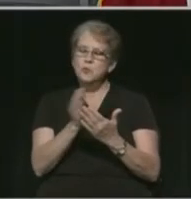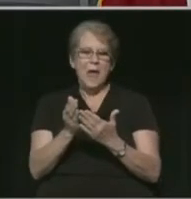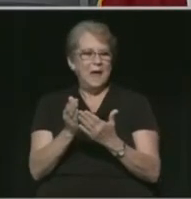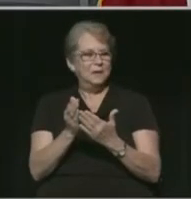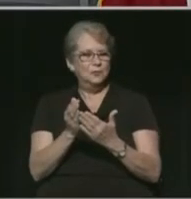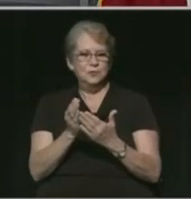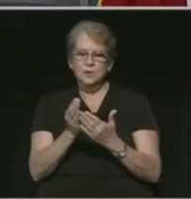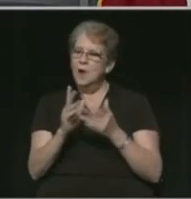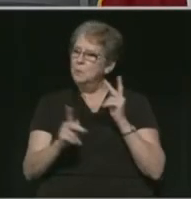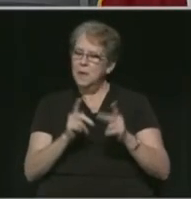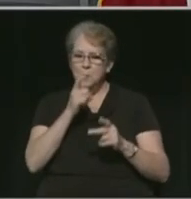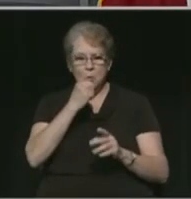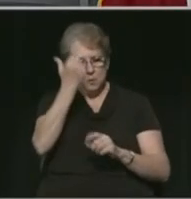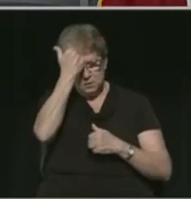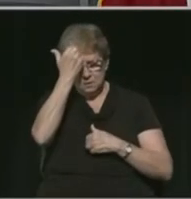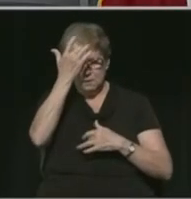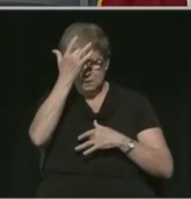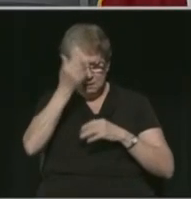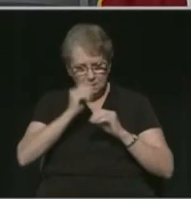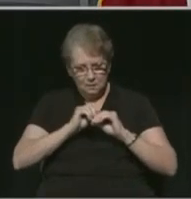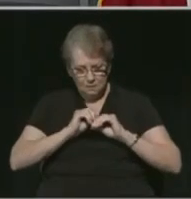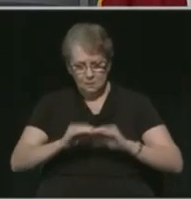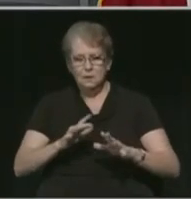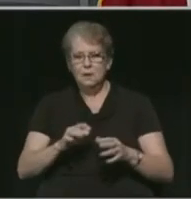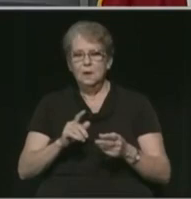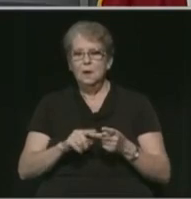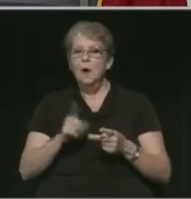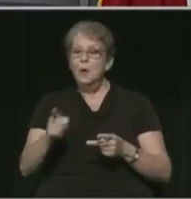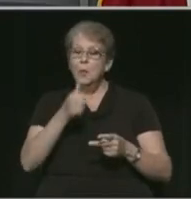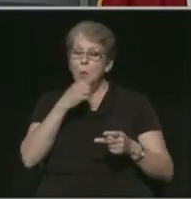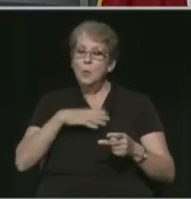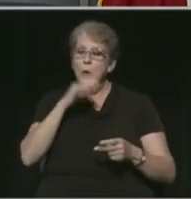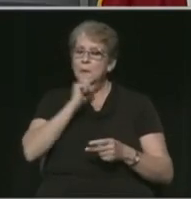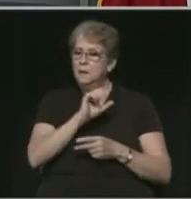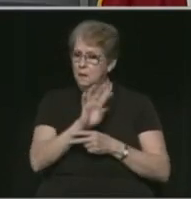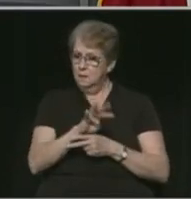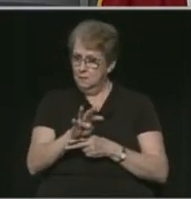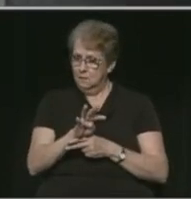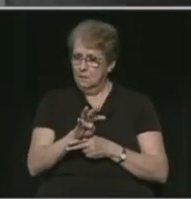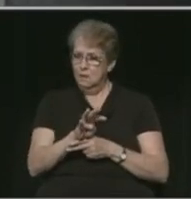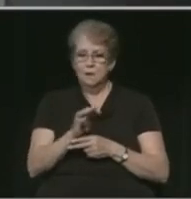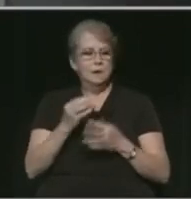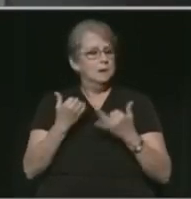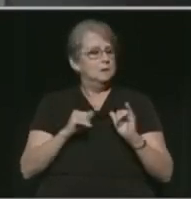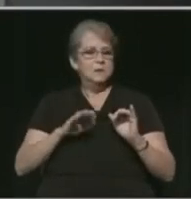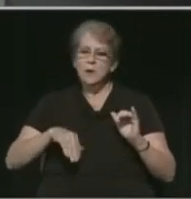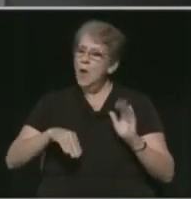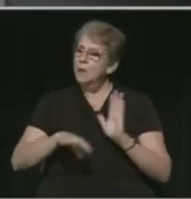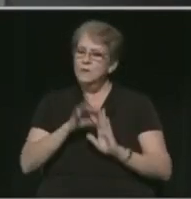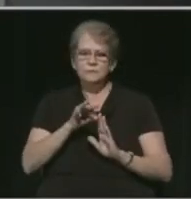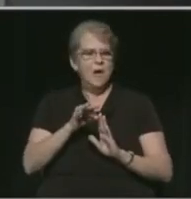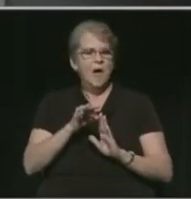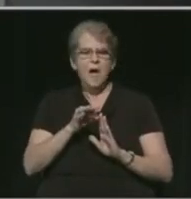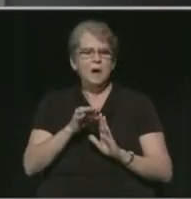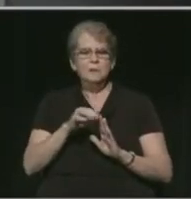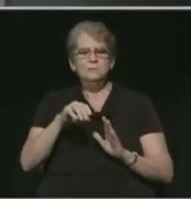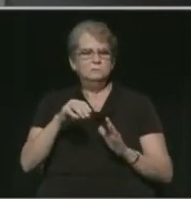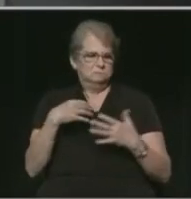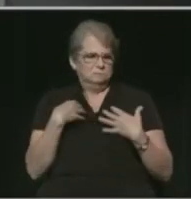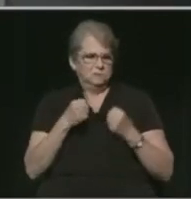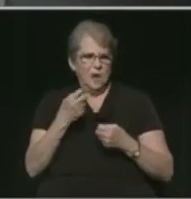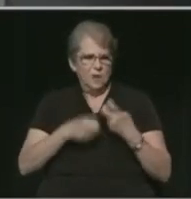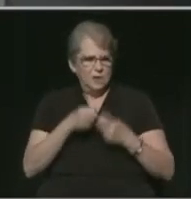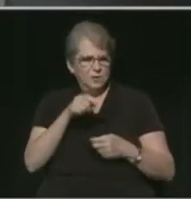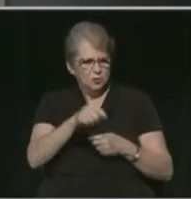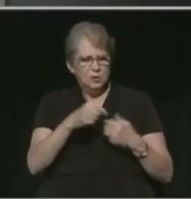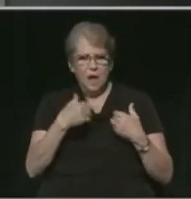that are getting infected. And one of them, the lady that was 44, we still haven't found any underlying health issues that she had.